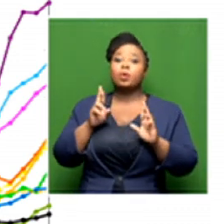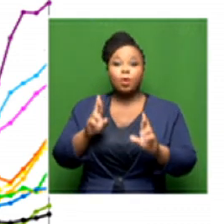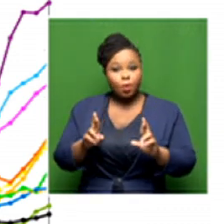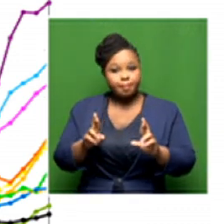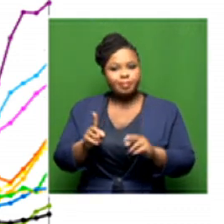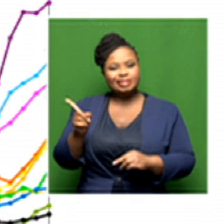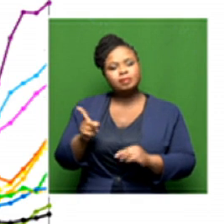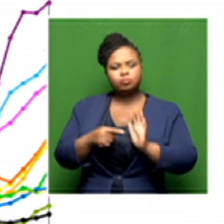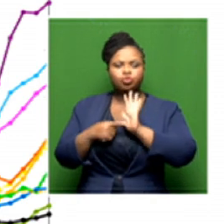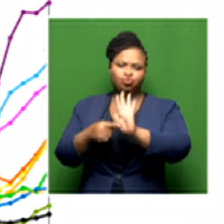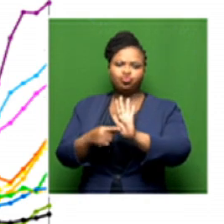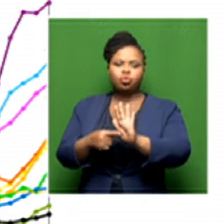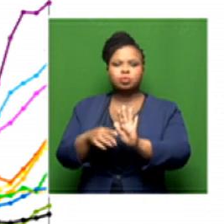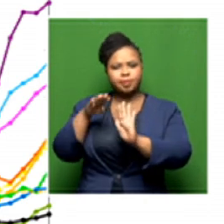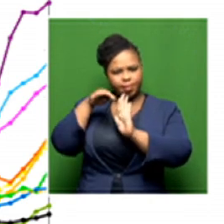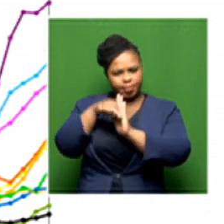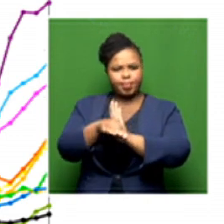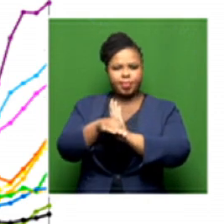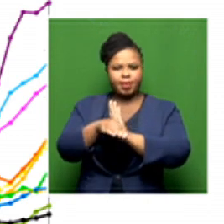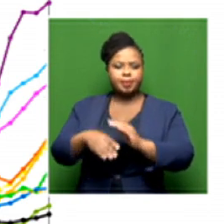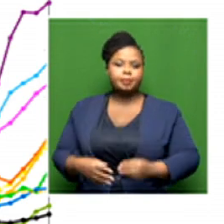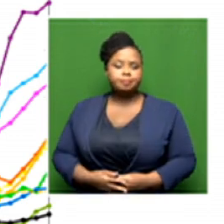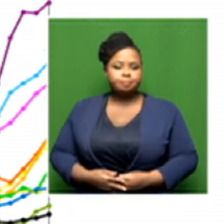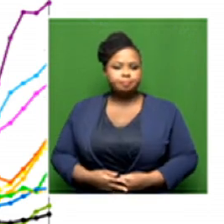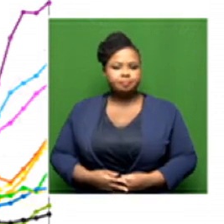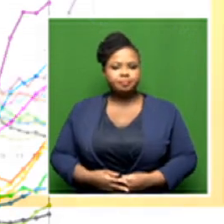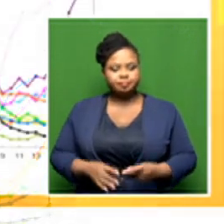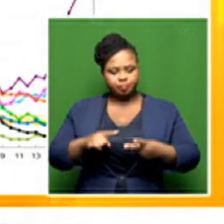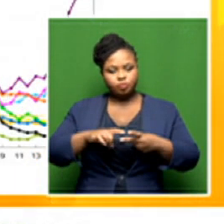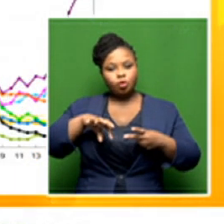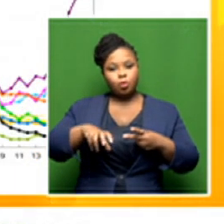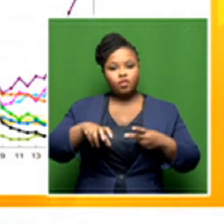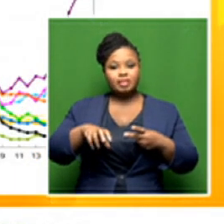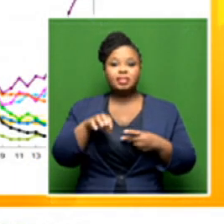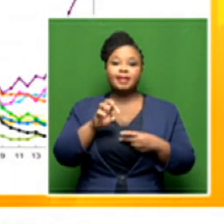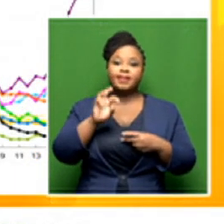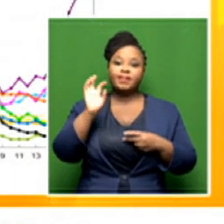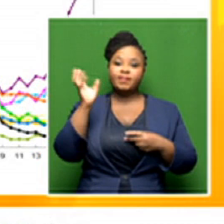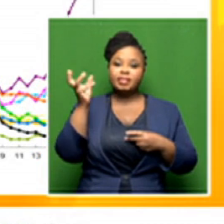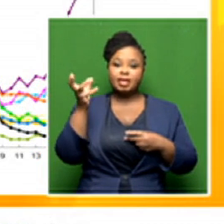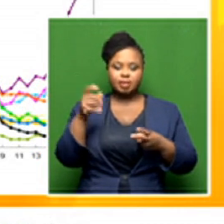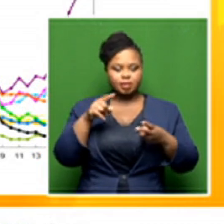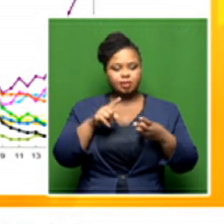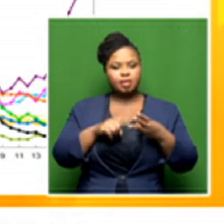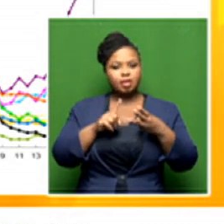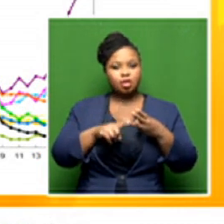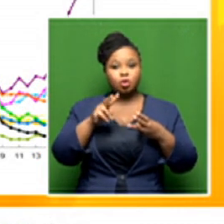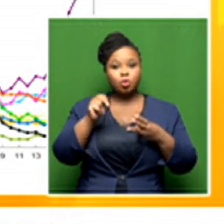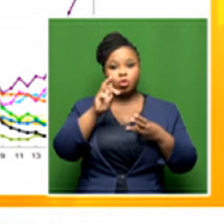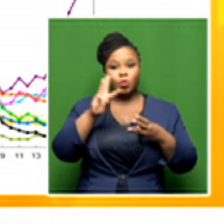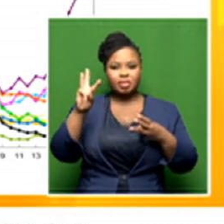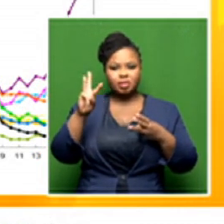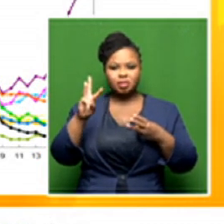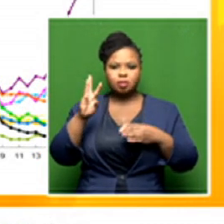indicator start to go down. The free state in the northwest are at test positivity rates above